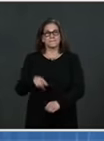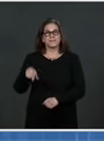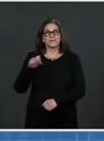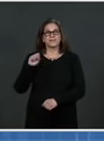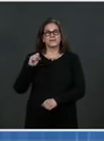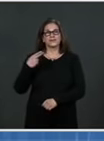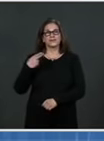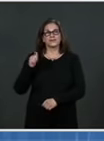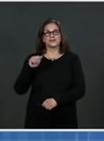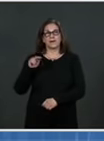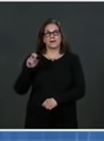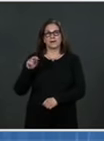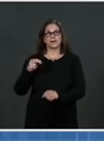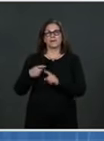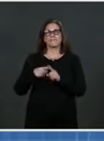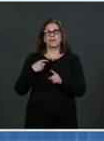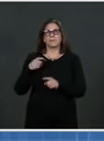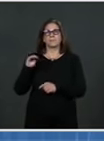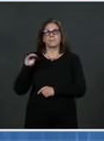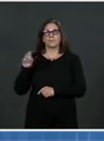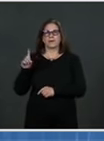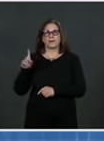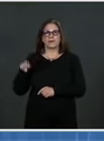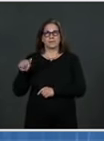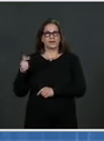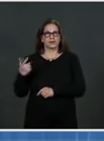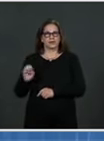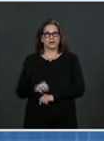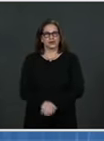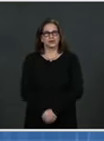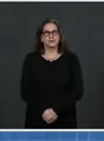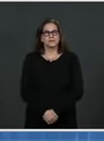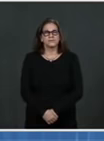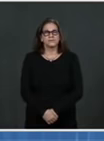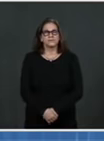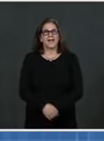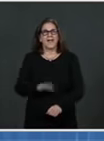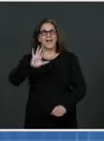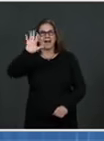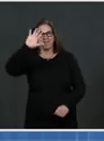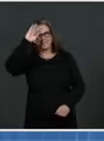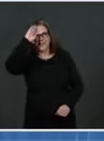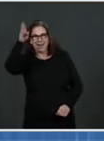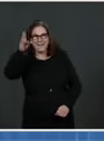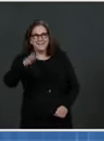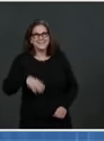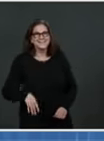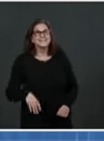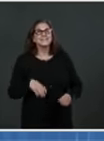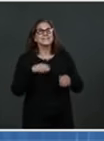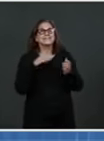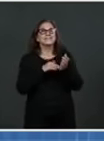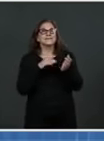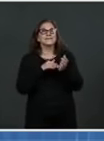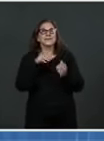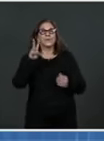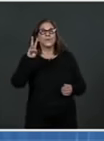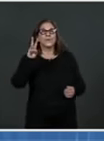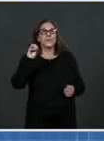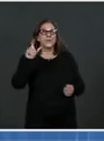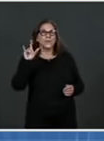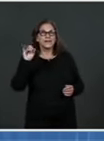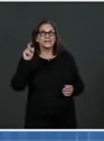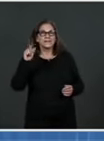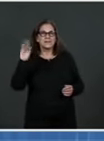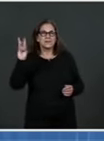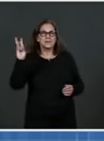Hi, thank you for taking my question. Dr. Walensky, I wondered if you could expand on what you said regarding substance use disorders and